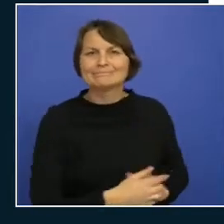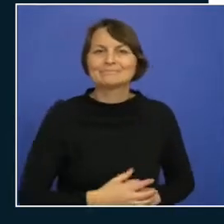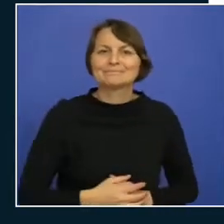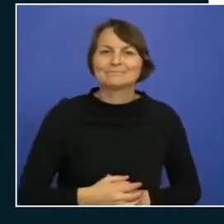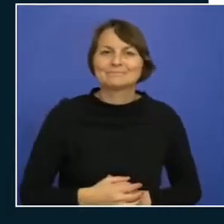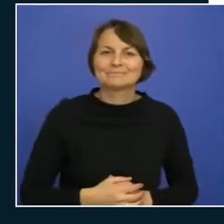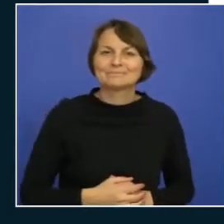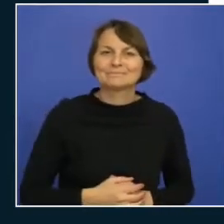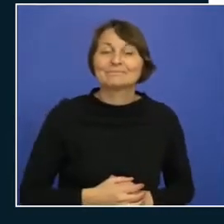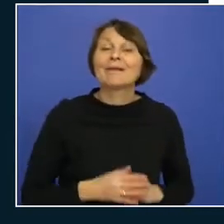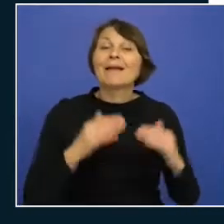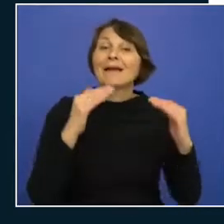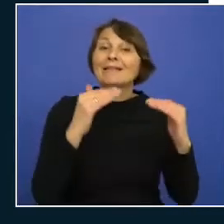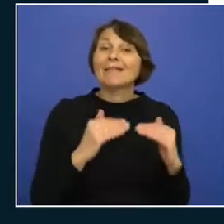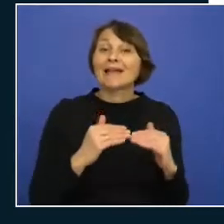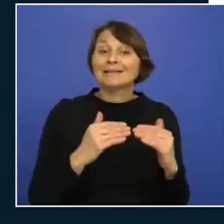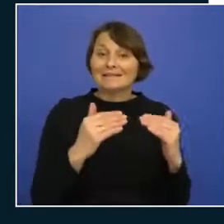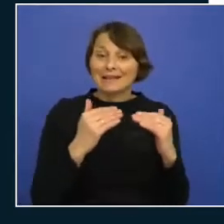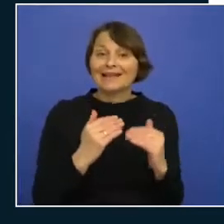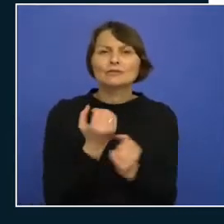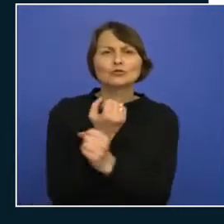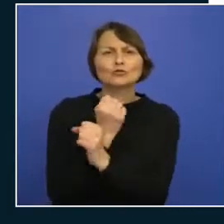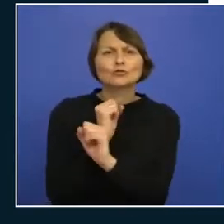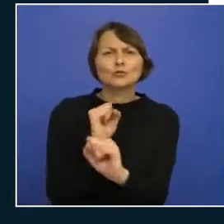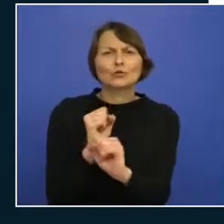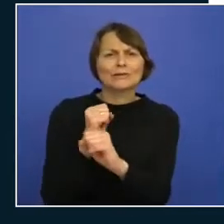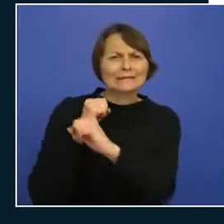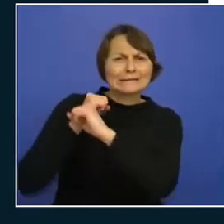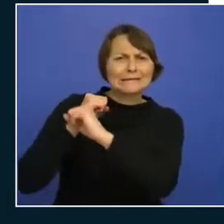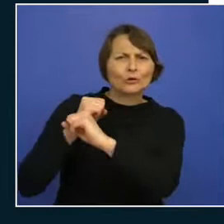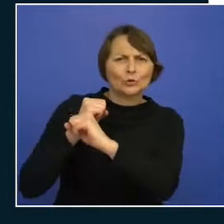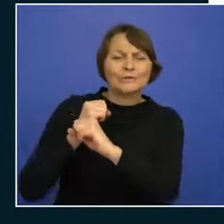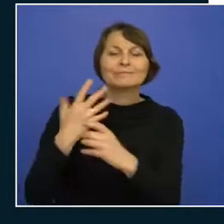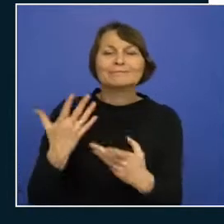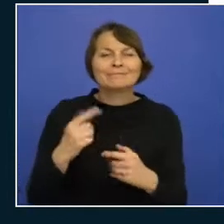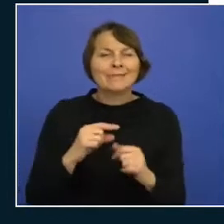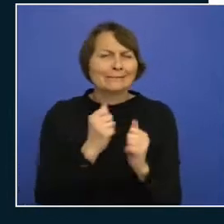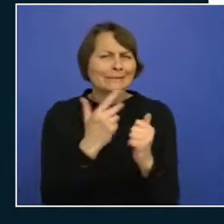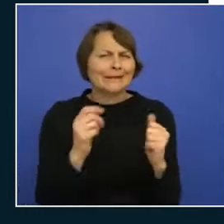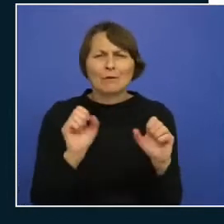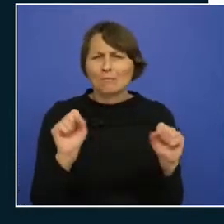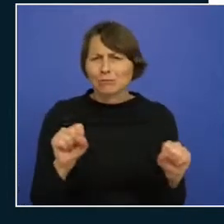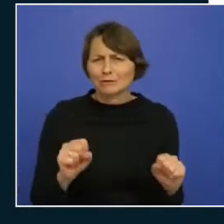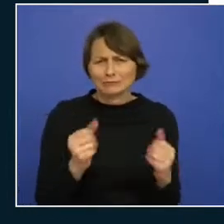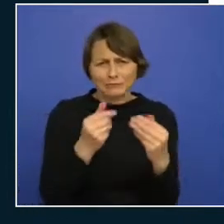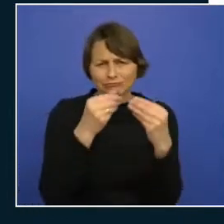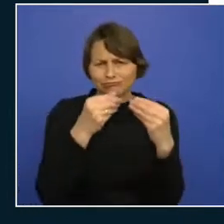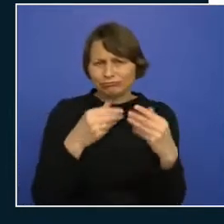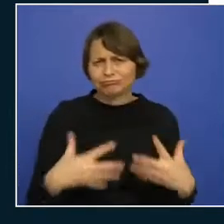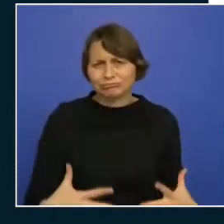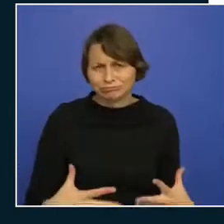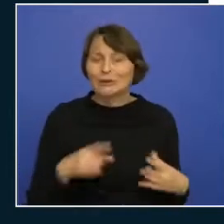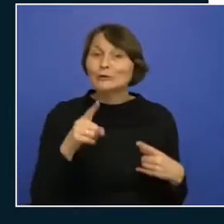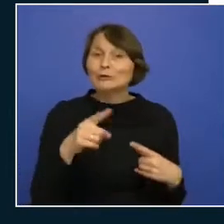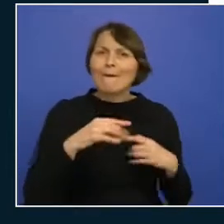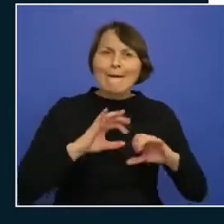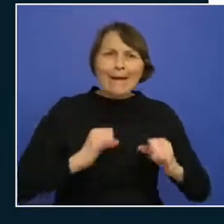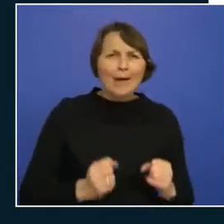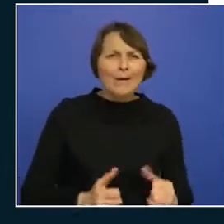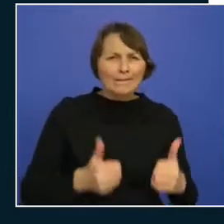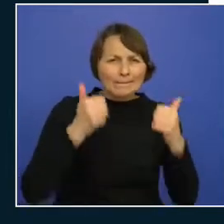there are a lot of different capabilities and offerings to enhance your security posture within azure